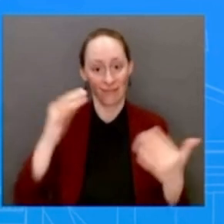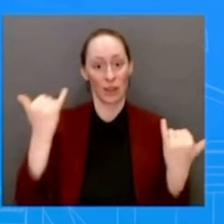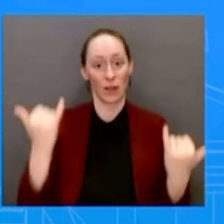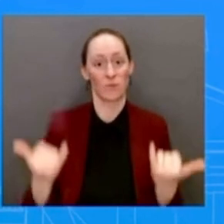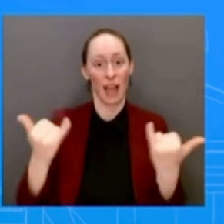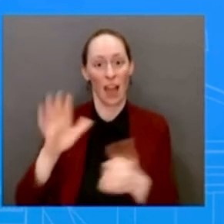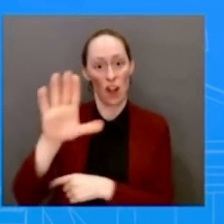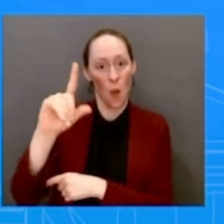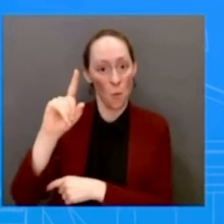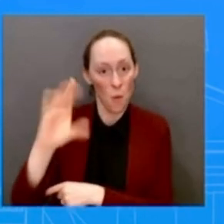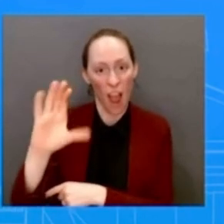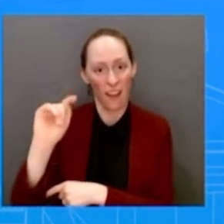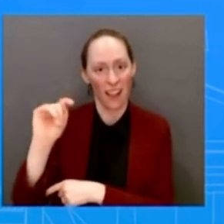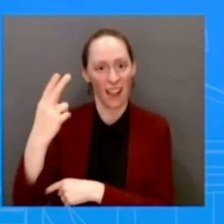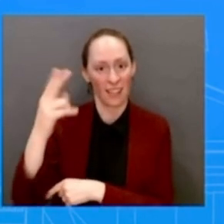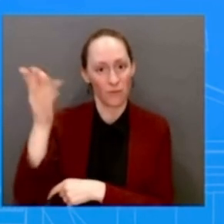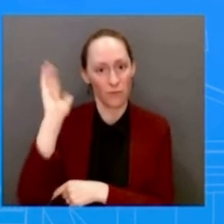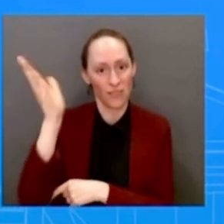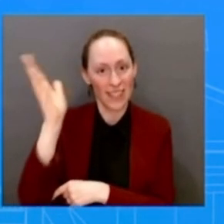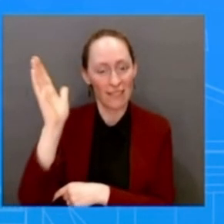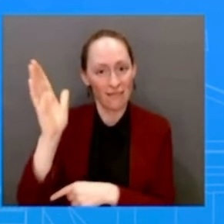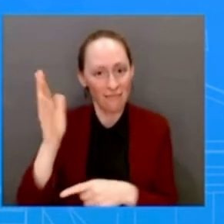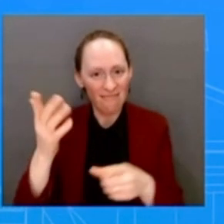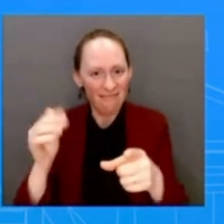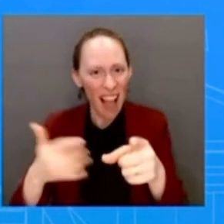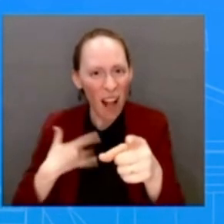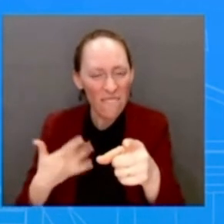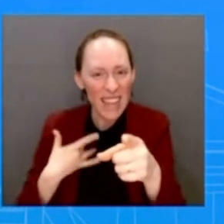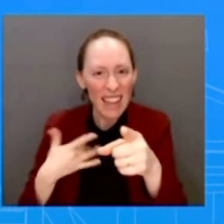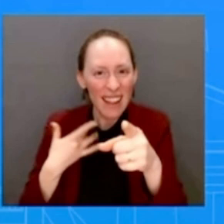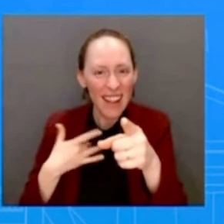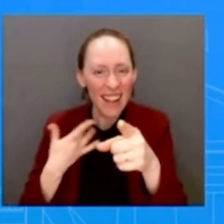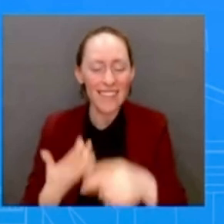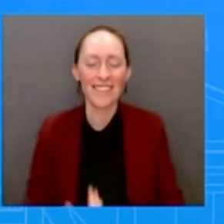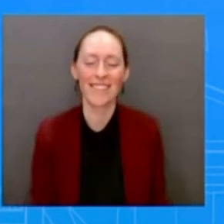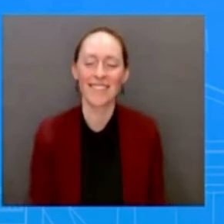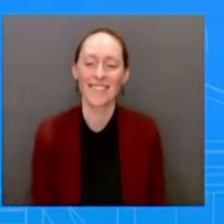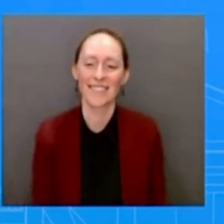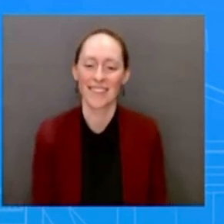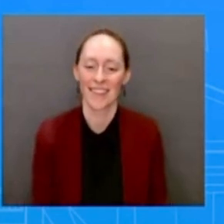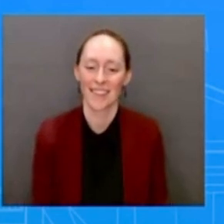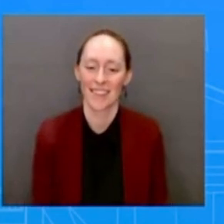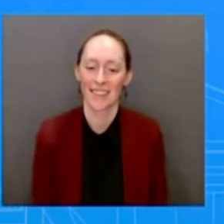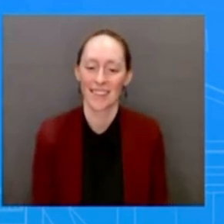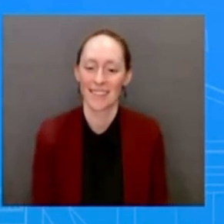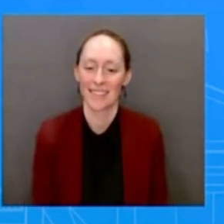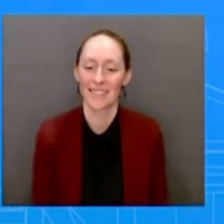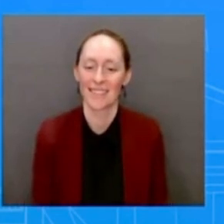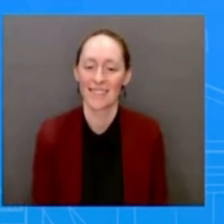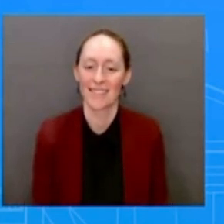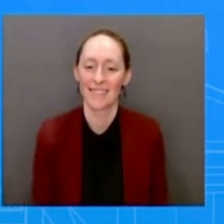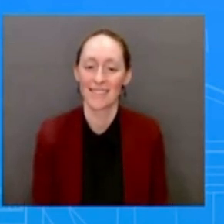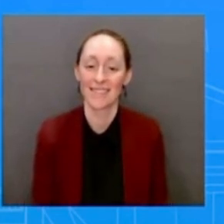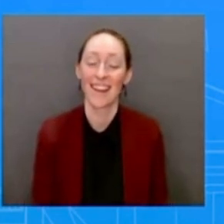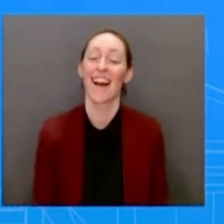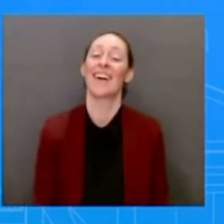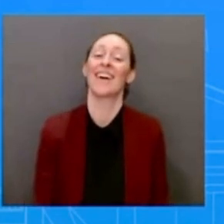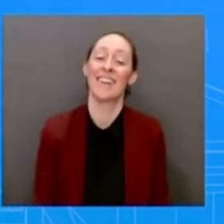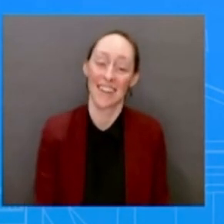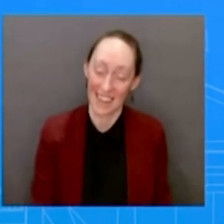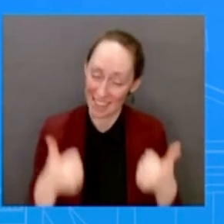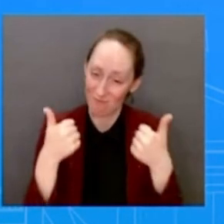How do you feel about that? Oh, my gosh. All right. Cheers. Cheers. So, moving right along.